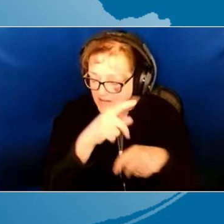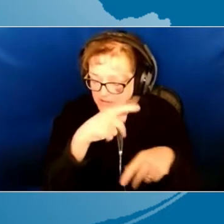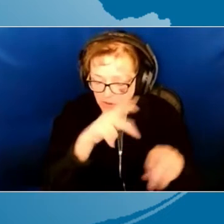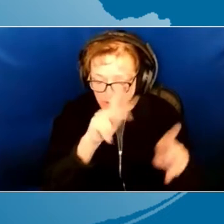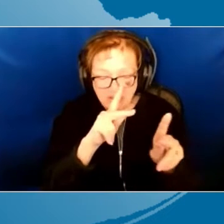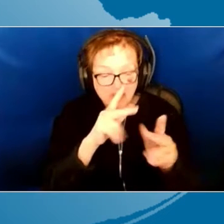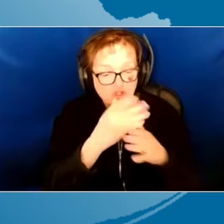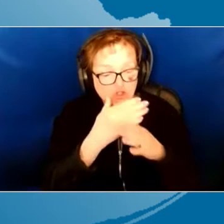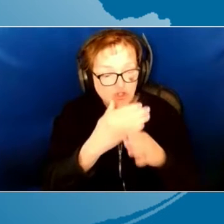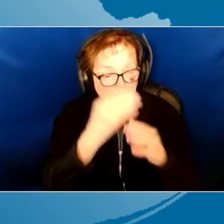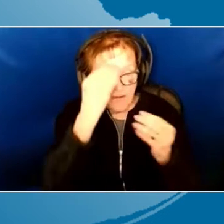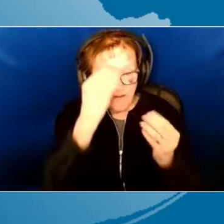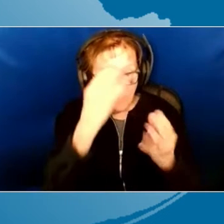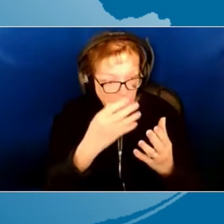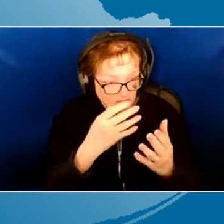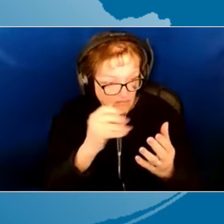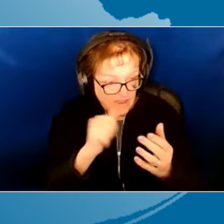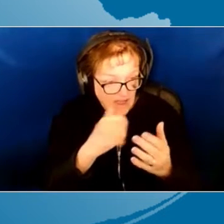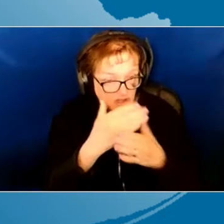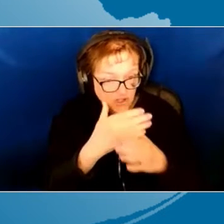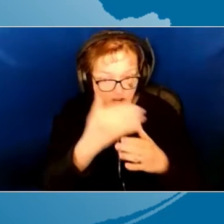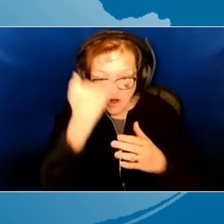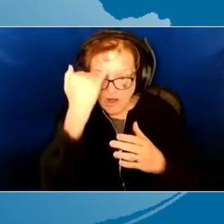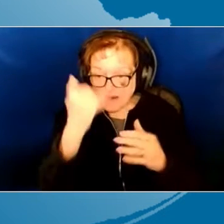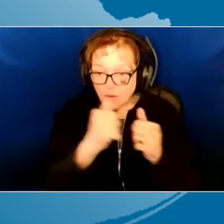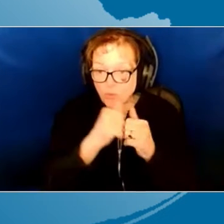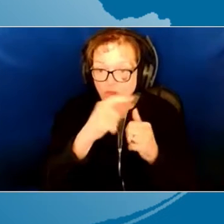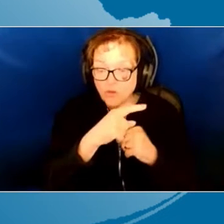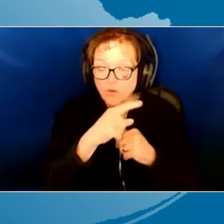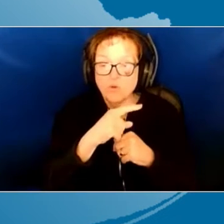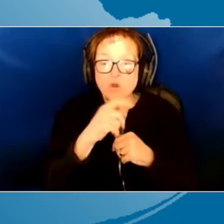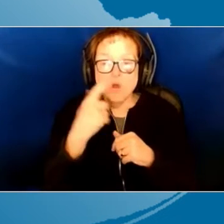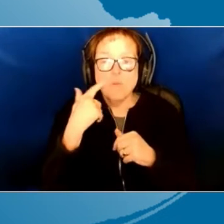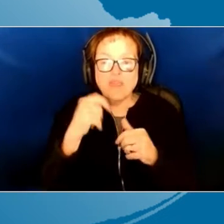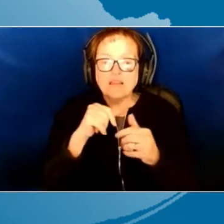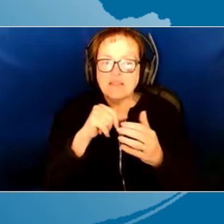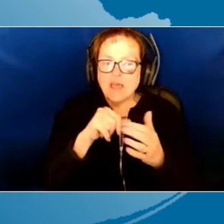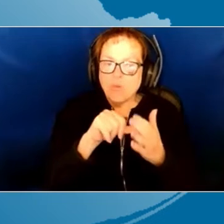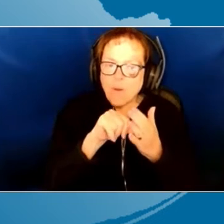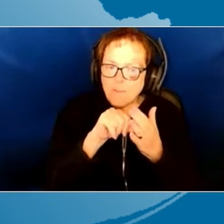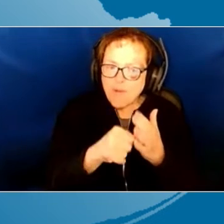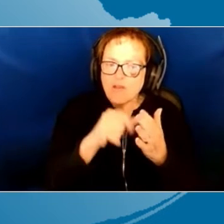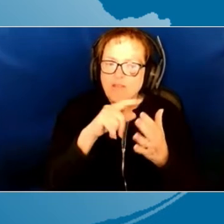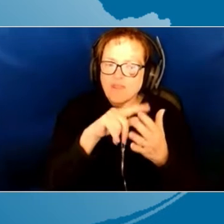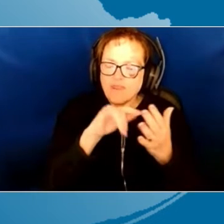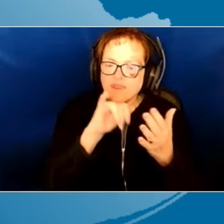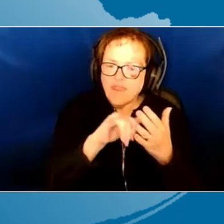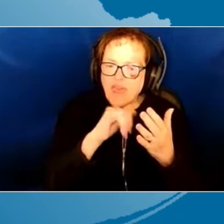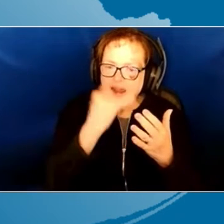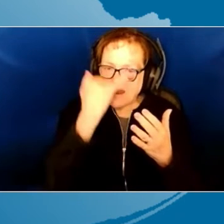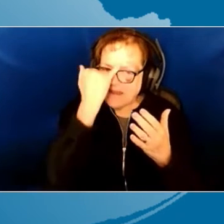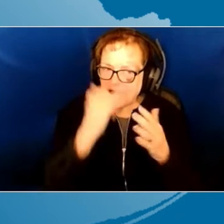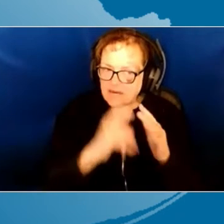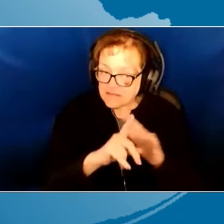information. Is it okay if I share an idea with you? Because I want to market that an idea is coming. Make sure that they're attending and they're